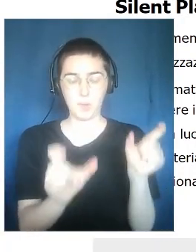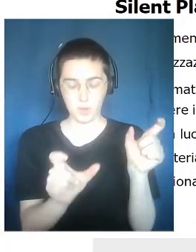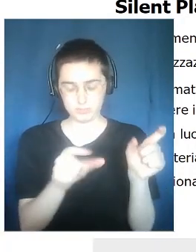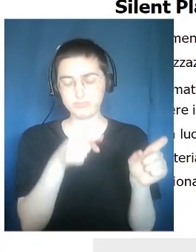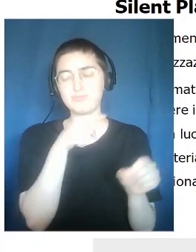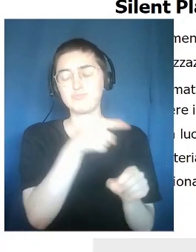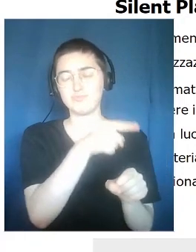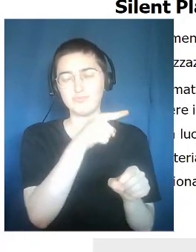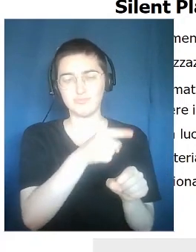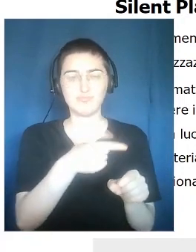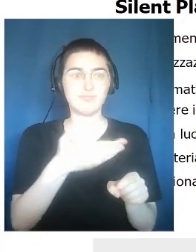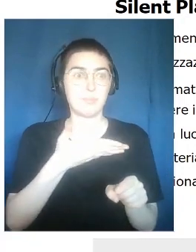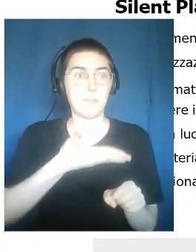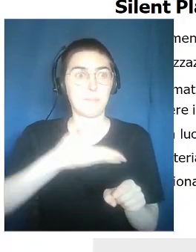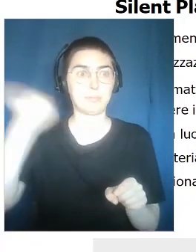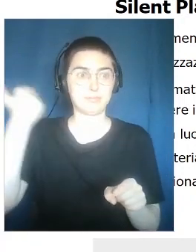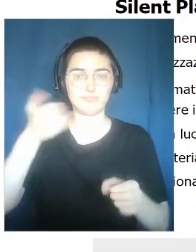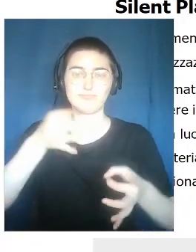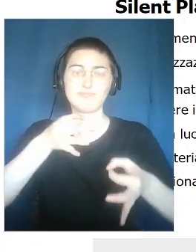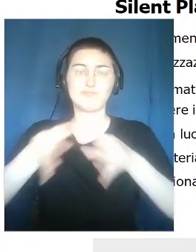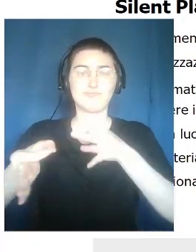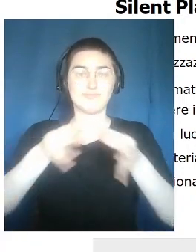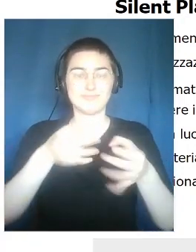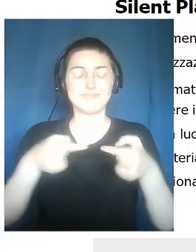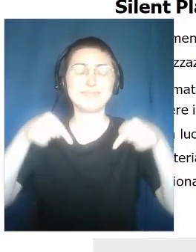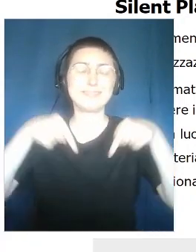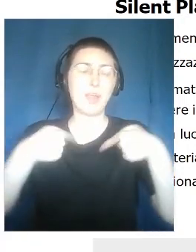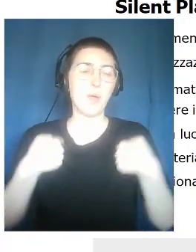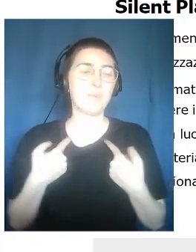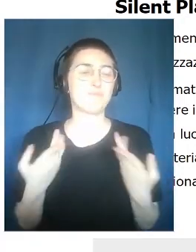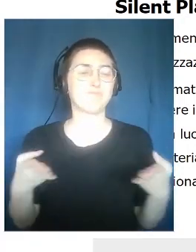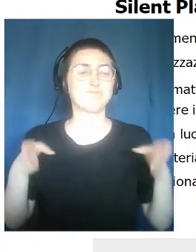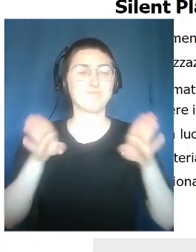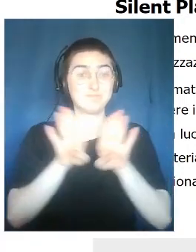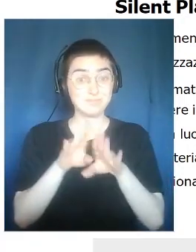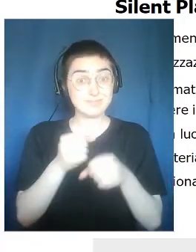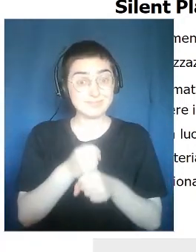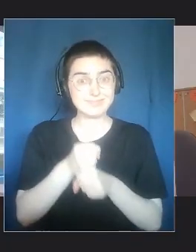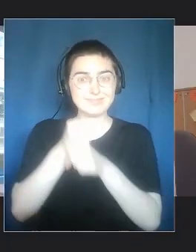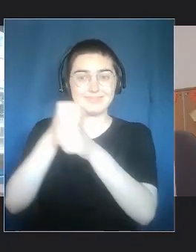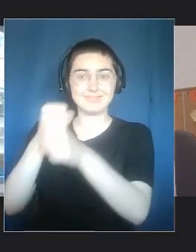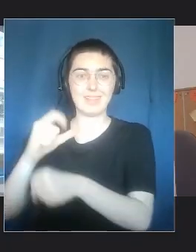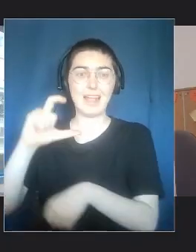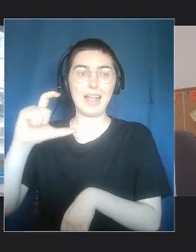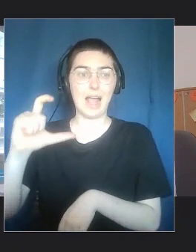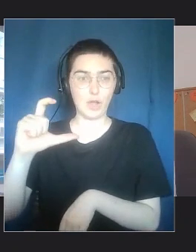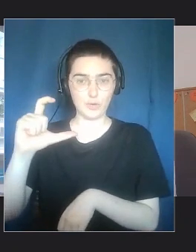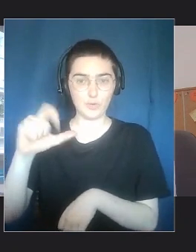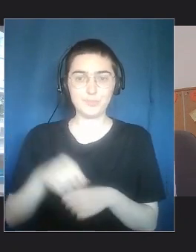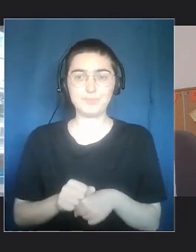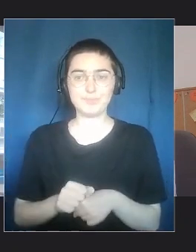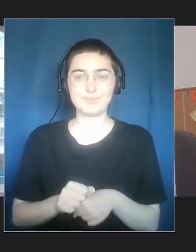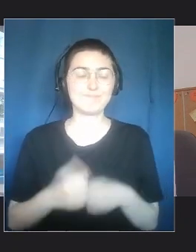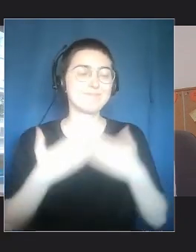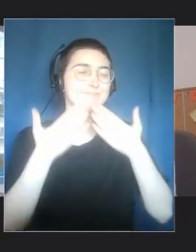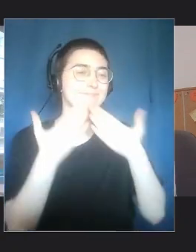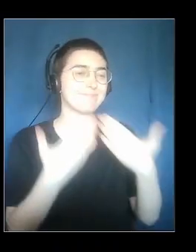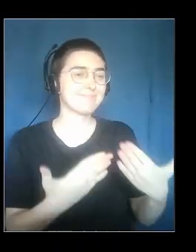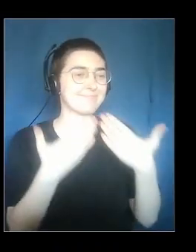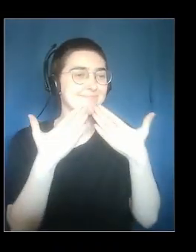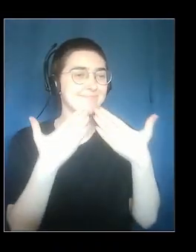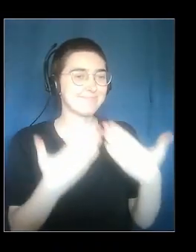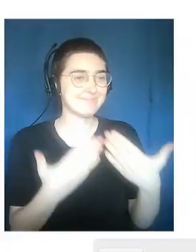who know a lot about this. So I'm going to conclude here and I'll give the floor to